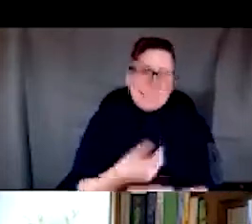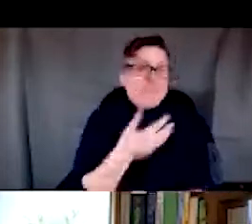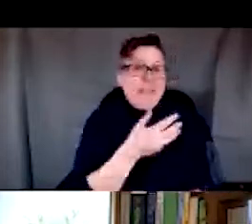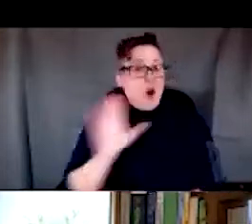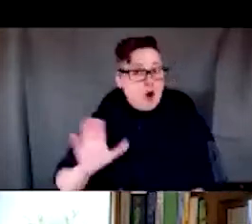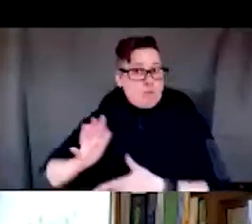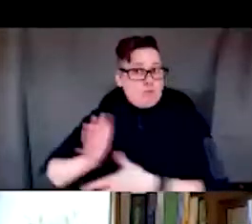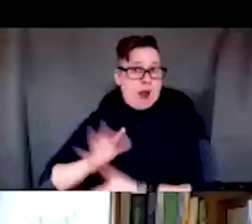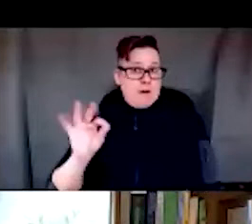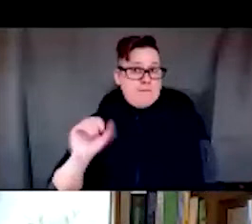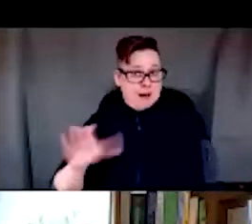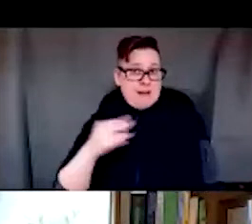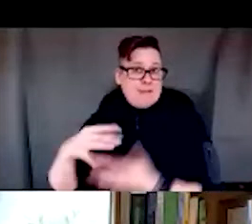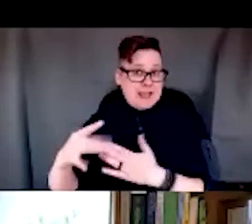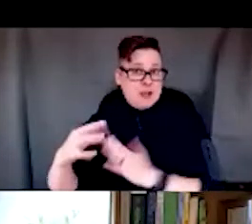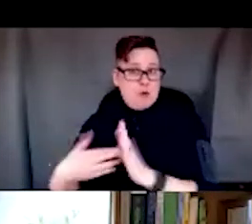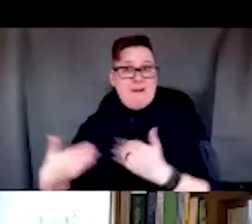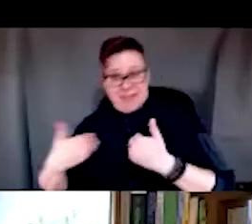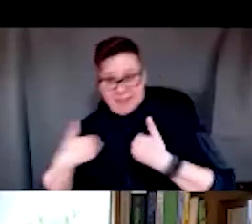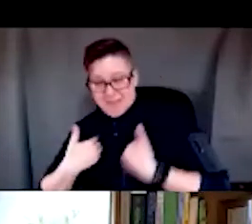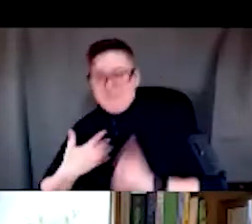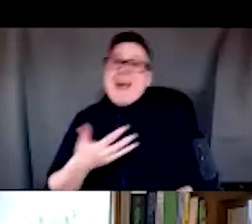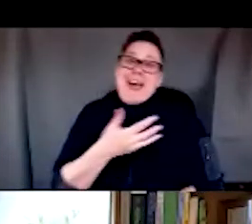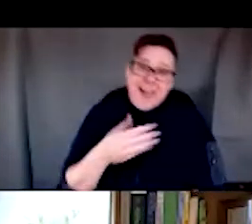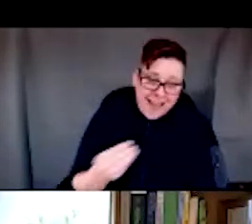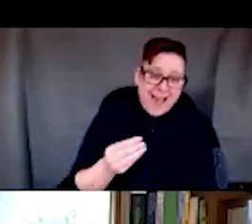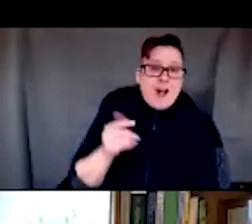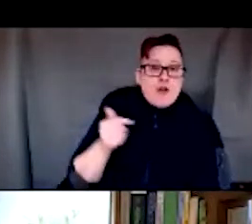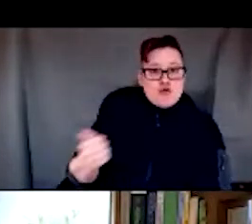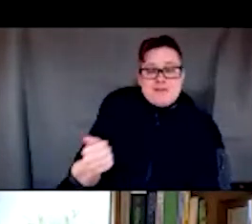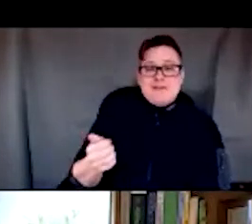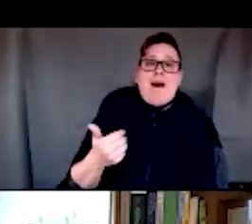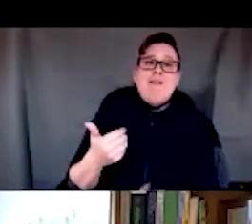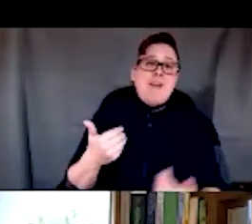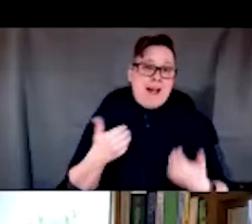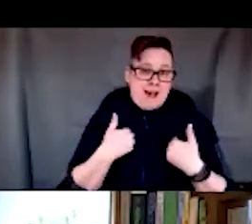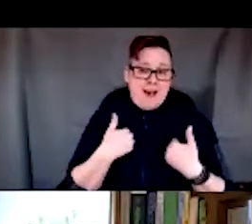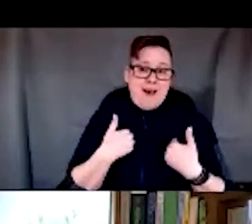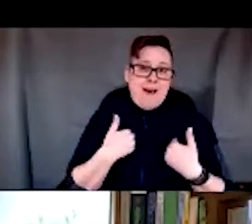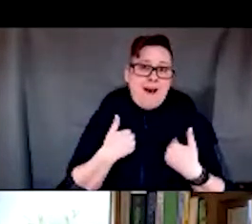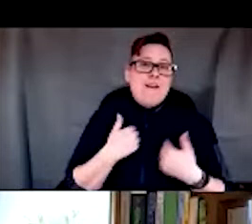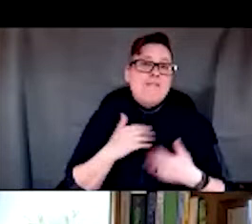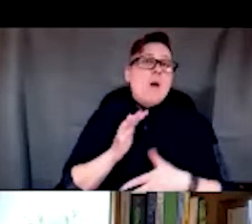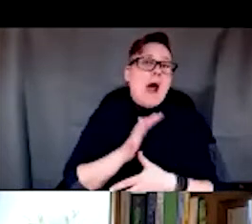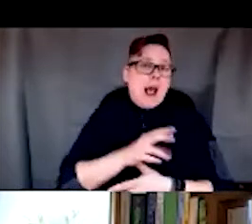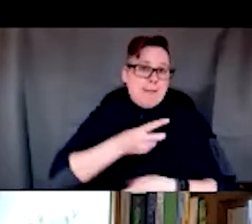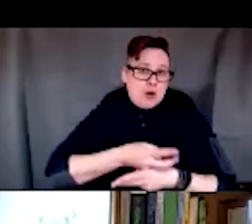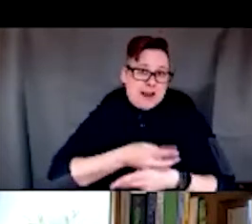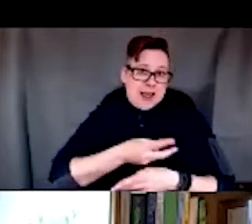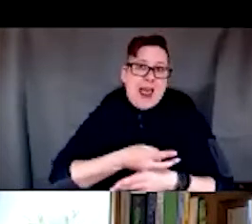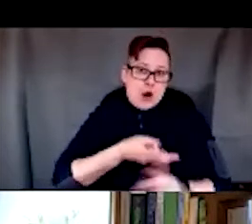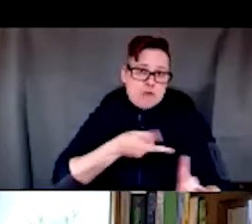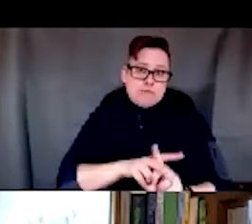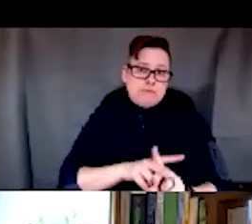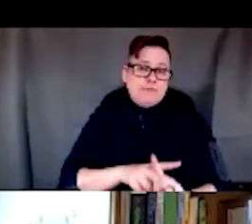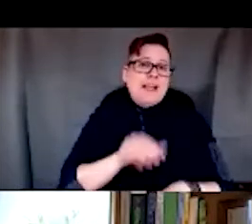primary faculty and leadership roles here in the School of Nursing, Dr. Baylor maintains primary care appointments at